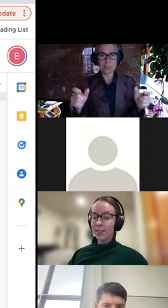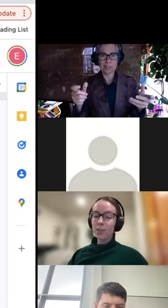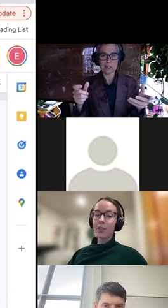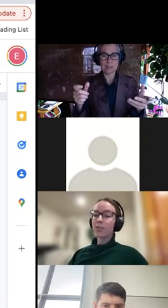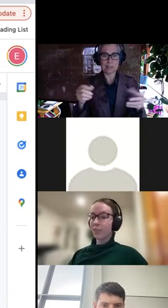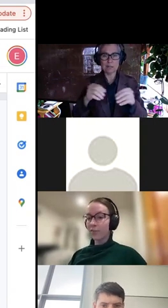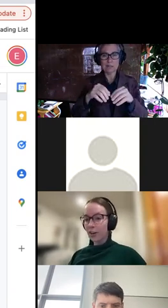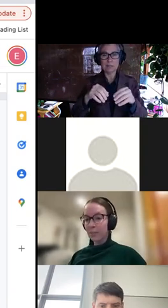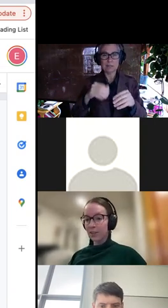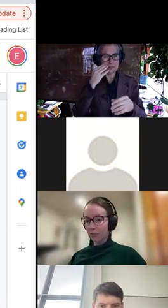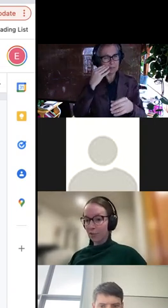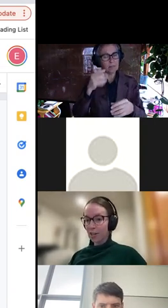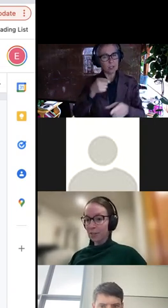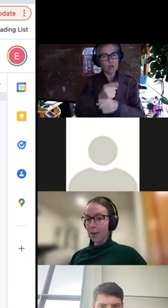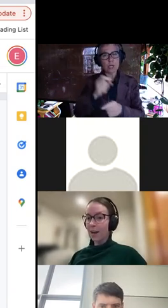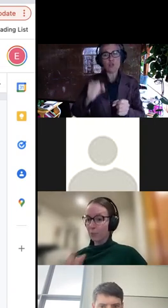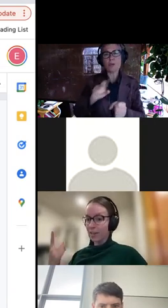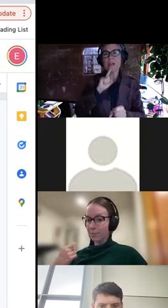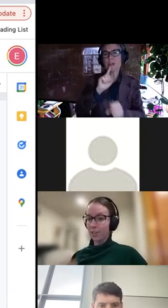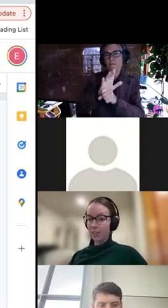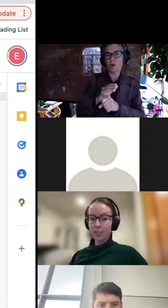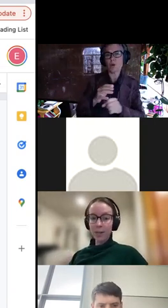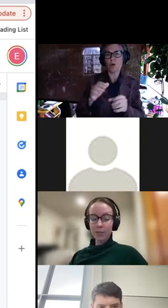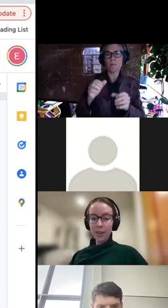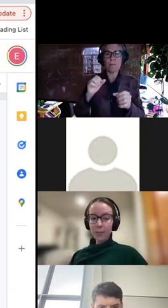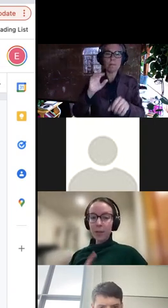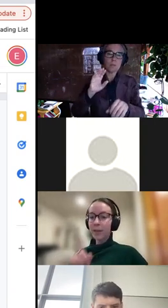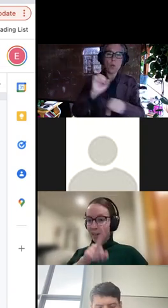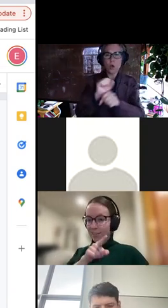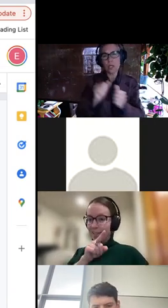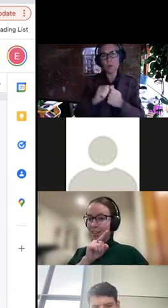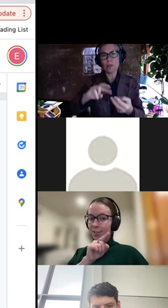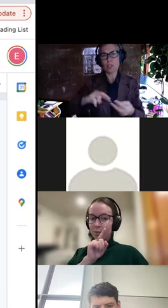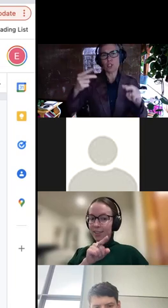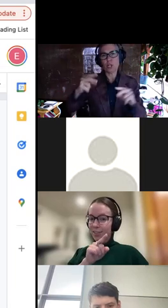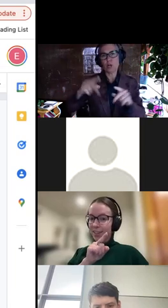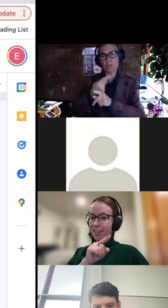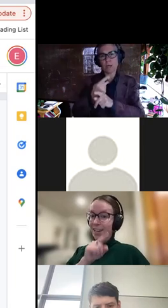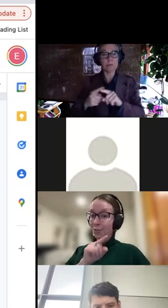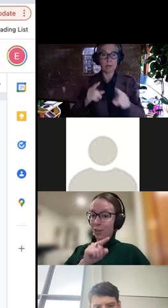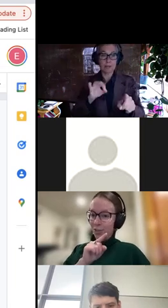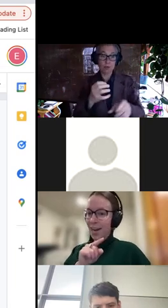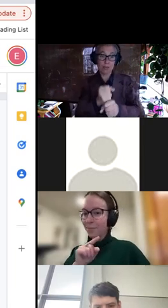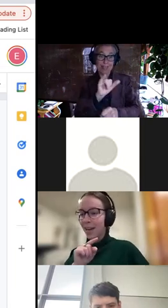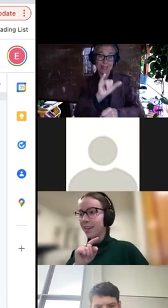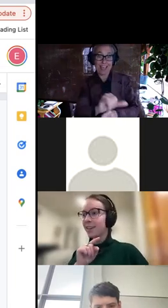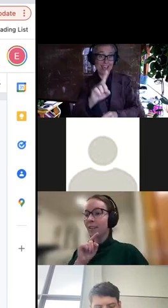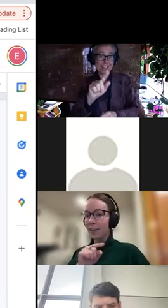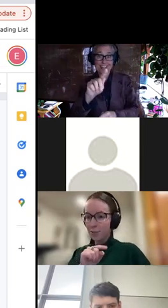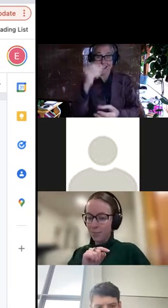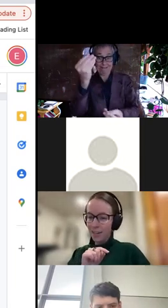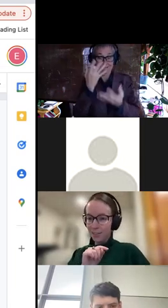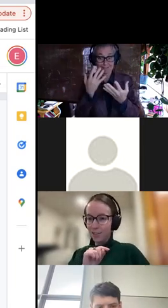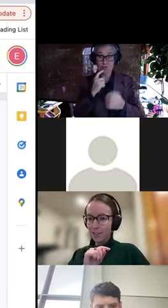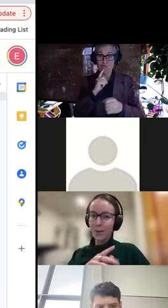You, you can, you can sort of confirm this further by working up the genotypes. But a nice thing here is you get this data like in real time and it can